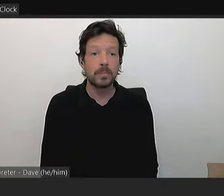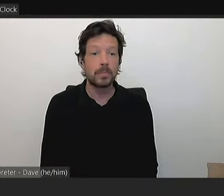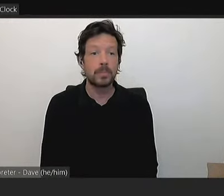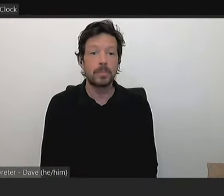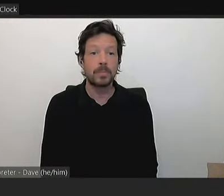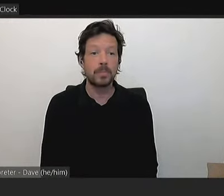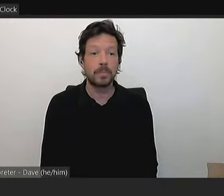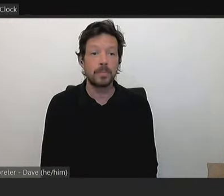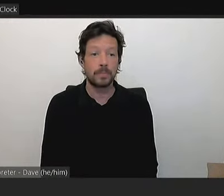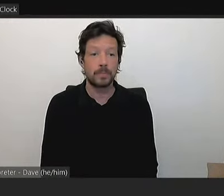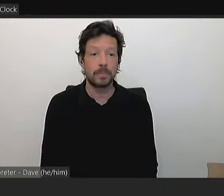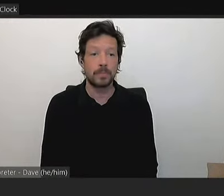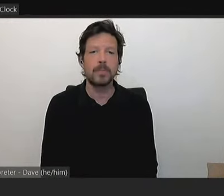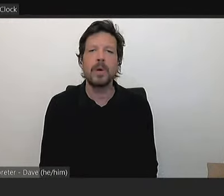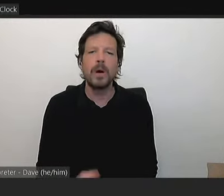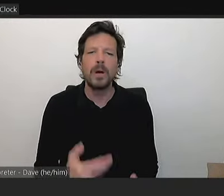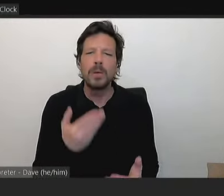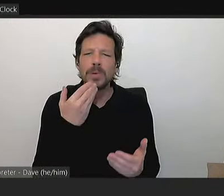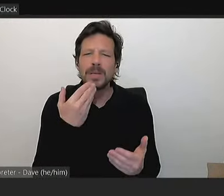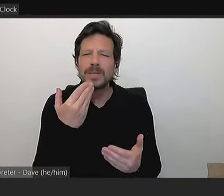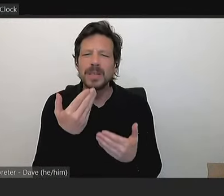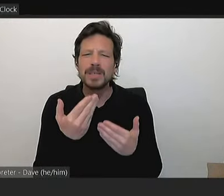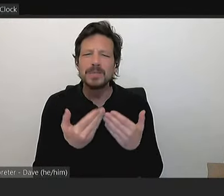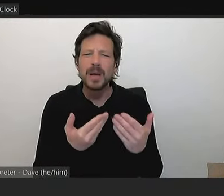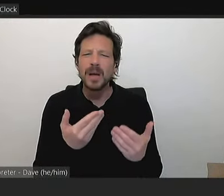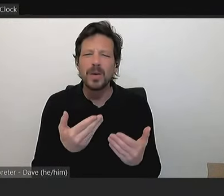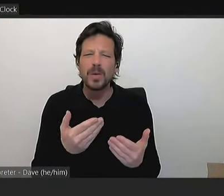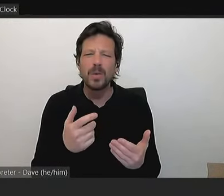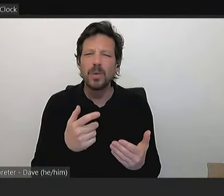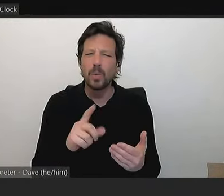Can you just explain what exactly we're voting for at the moment?